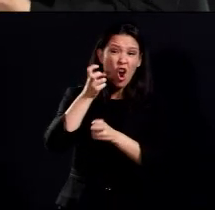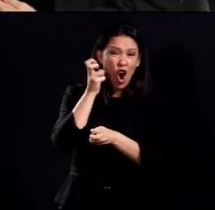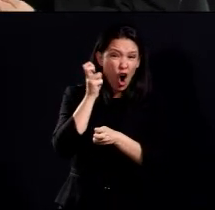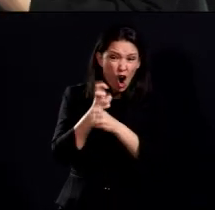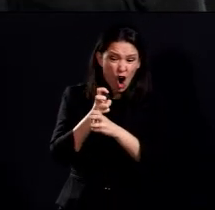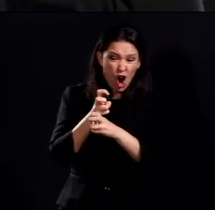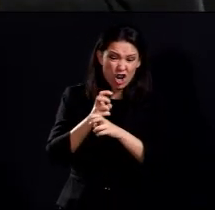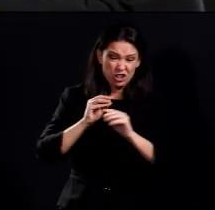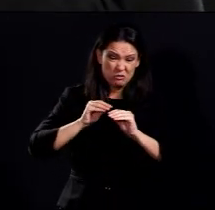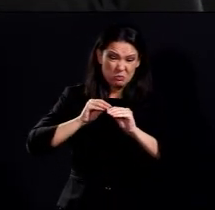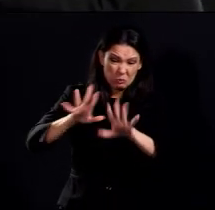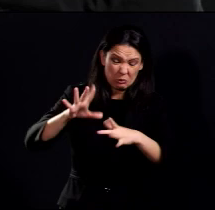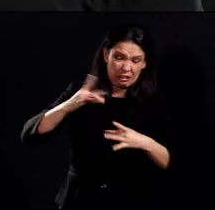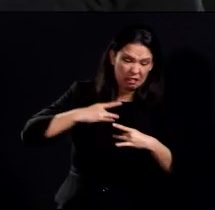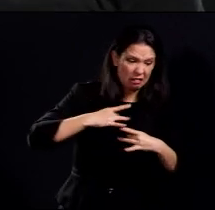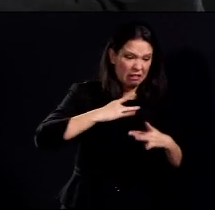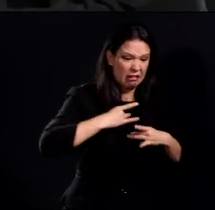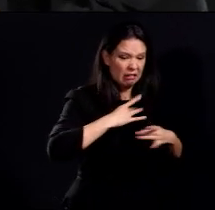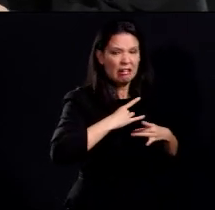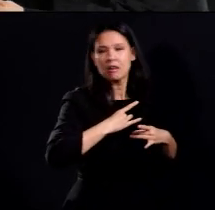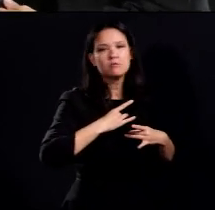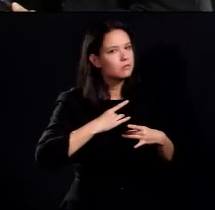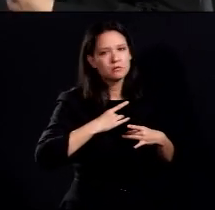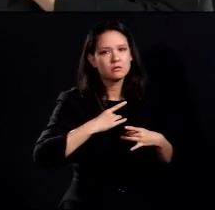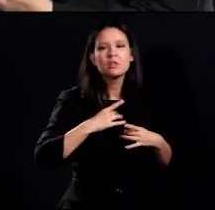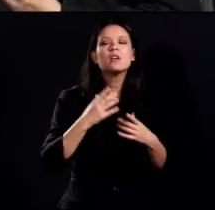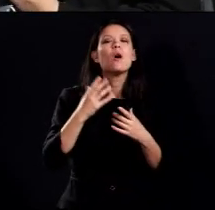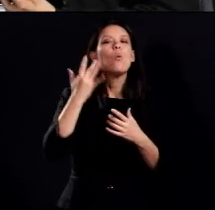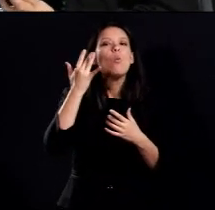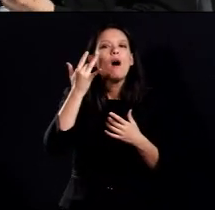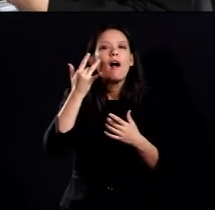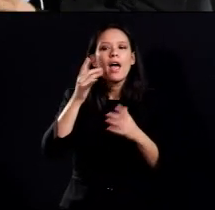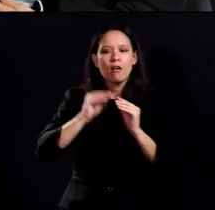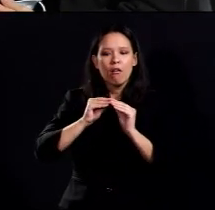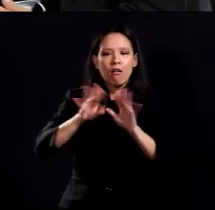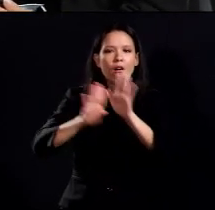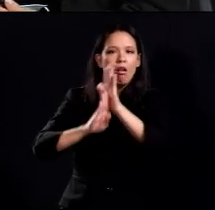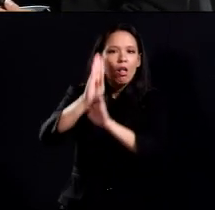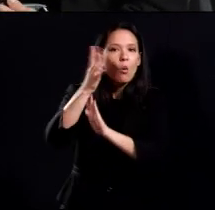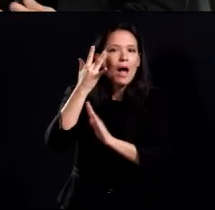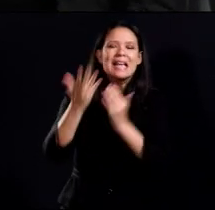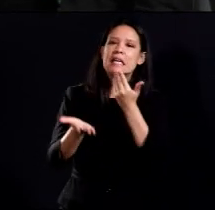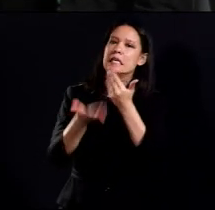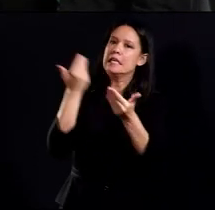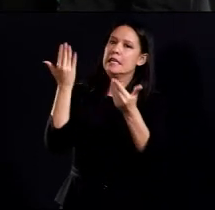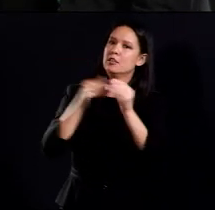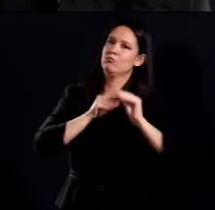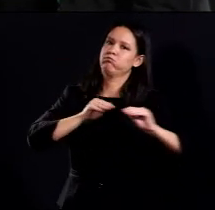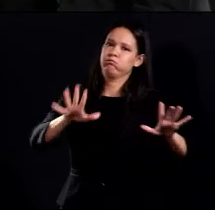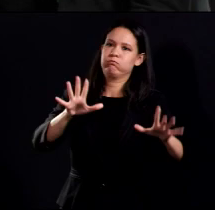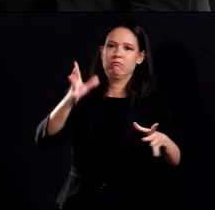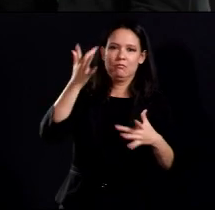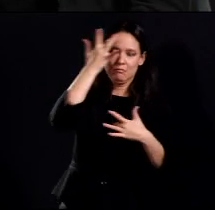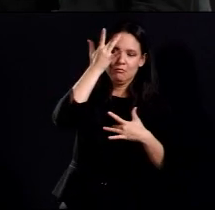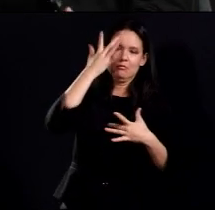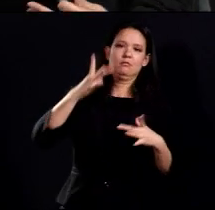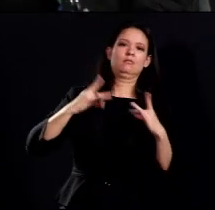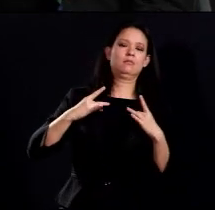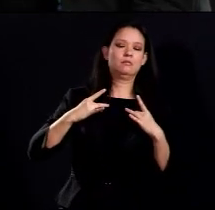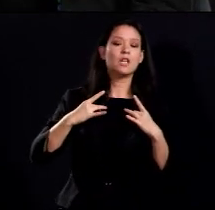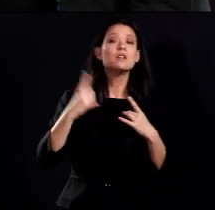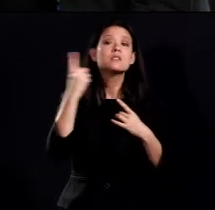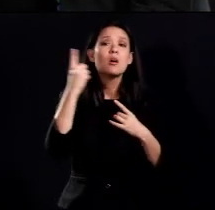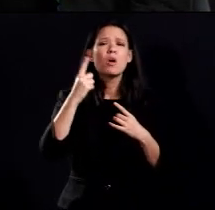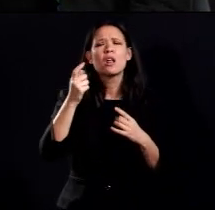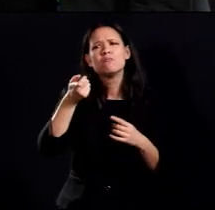It's easy. We're seeing this many cases because it is easy to transmit because people who have minor signs and symptoms